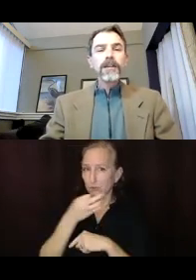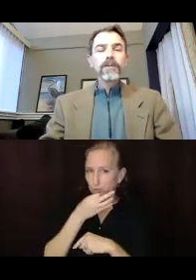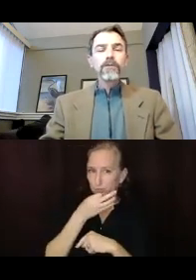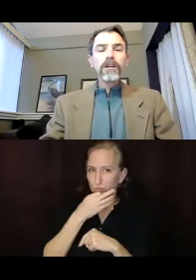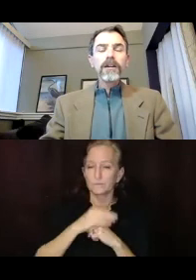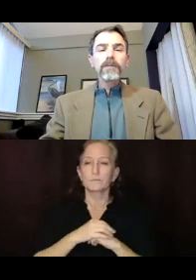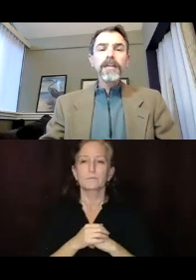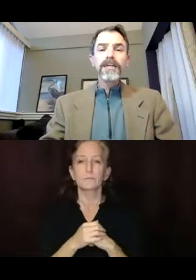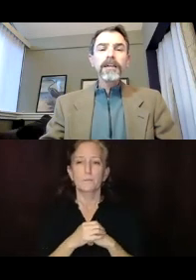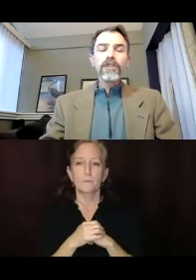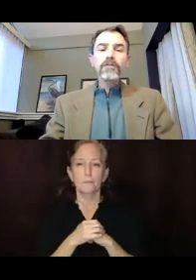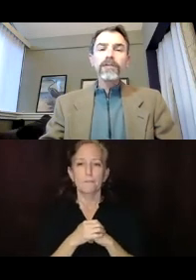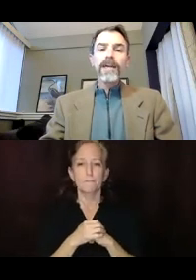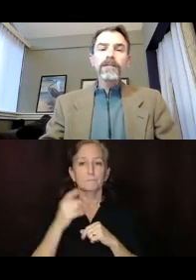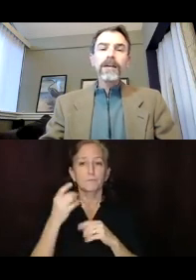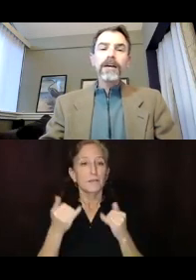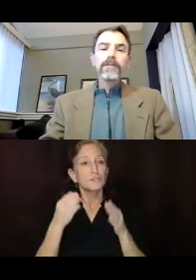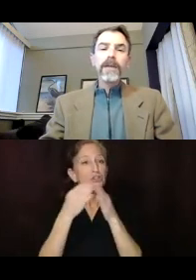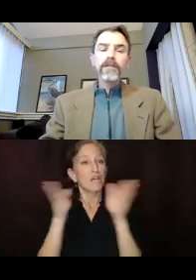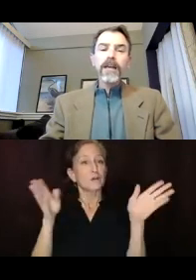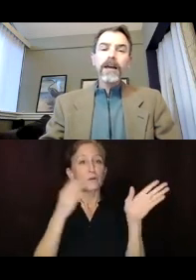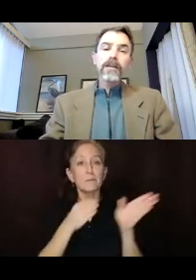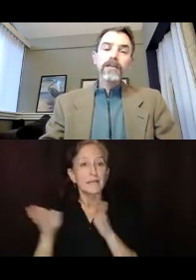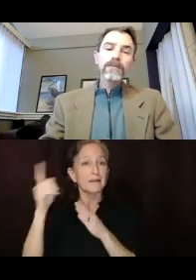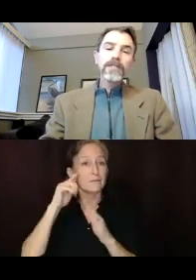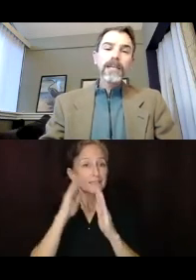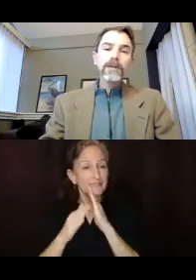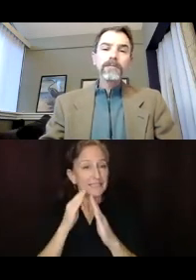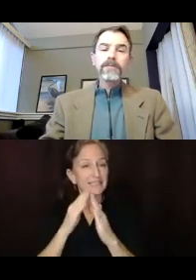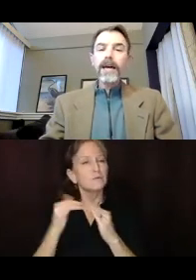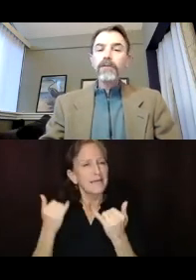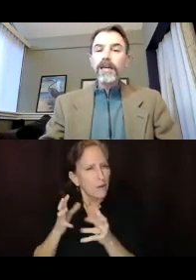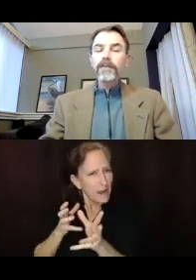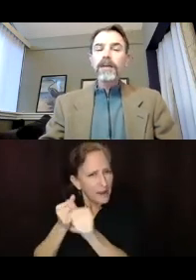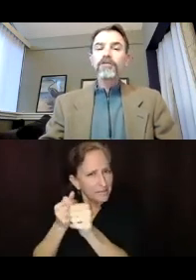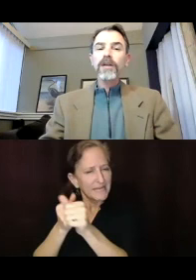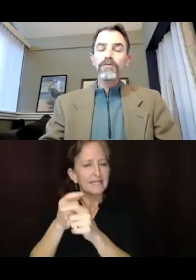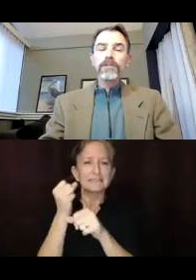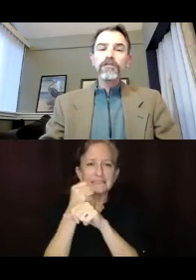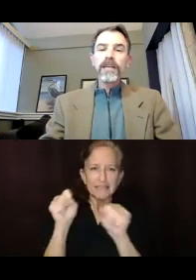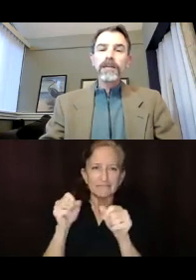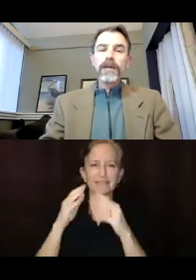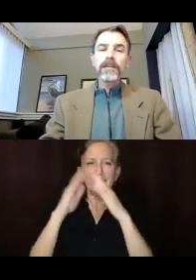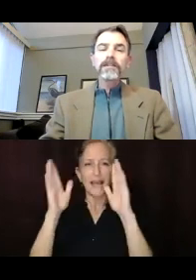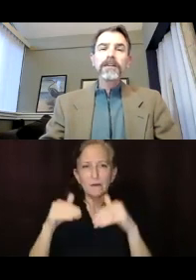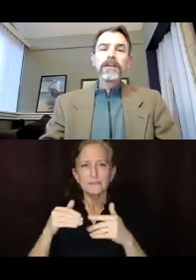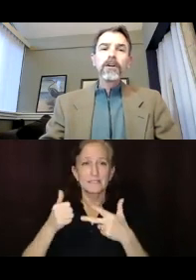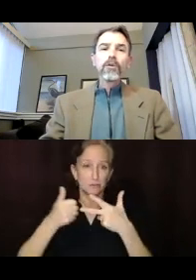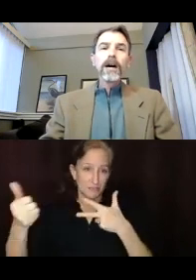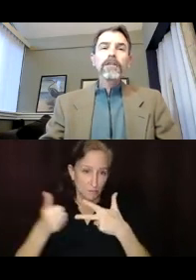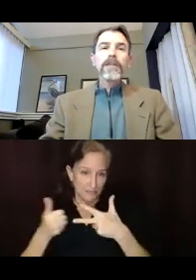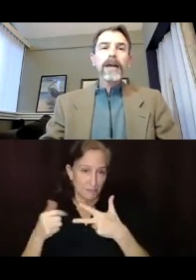these, but we're updating our general plan. Um, safety element, the housing element and the transportation element. And